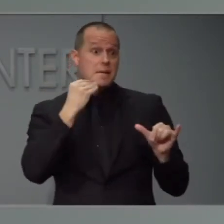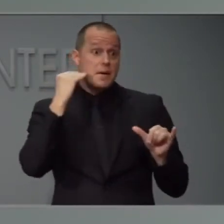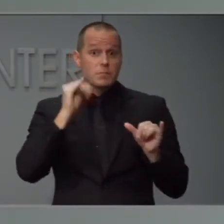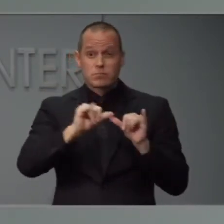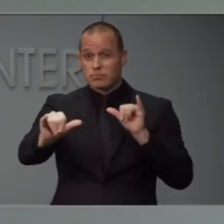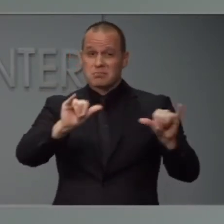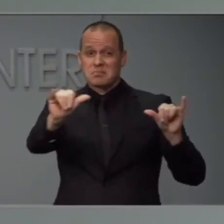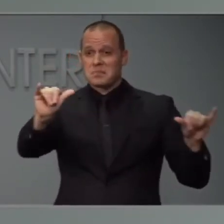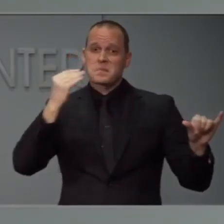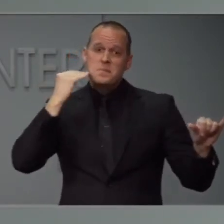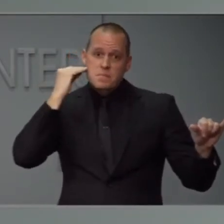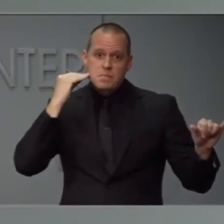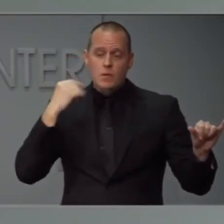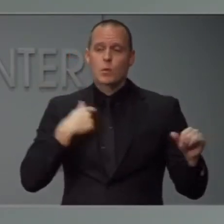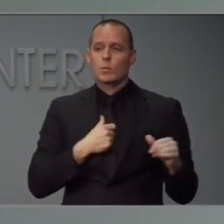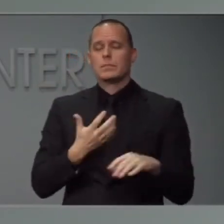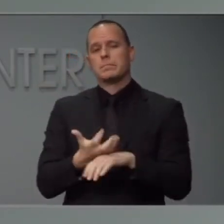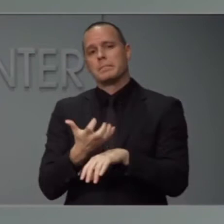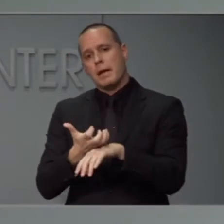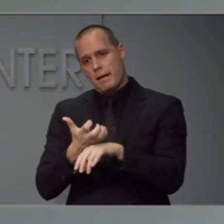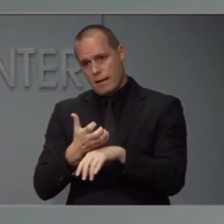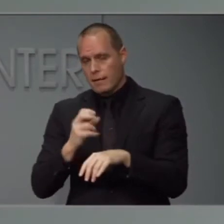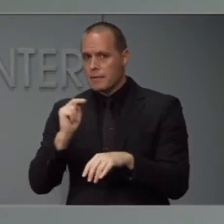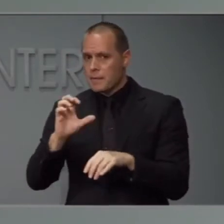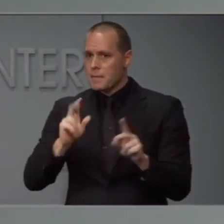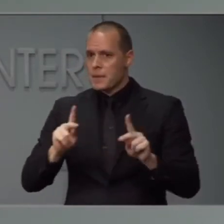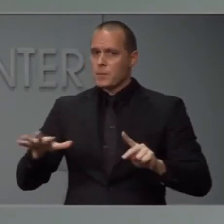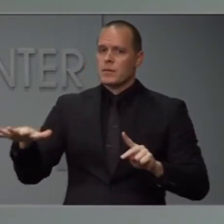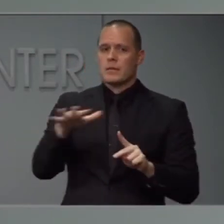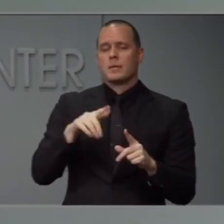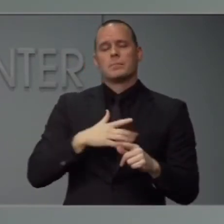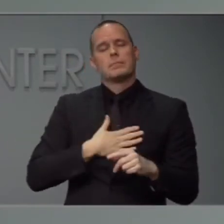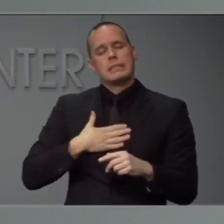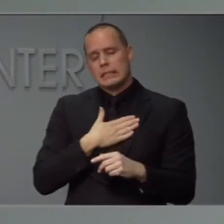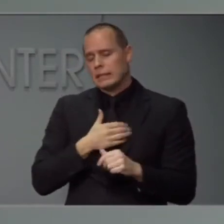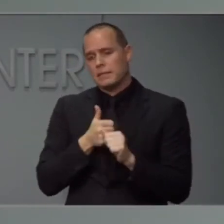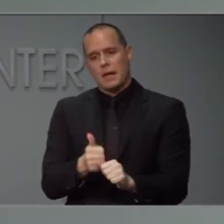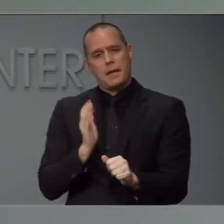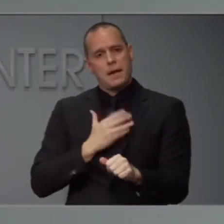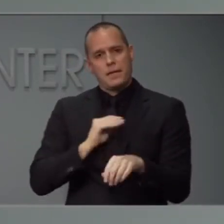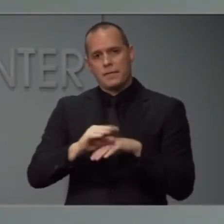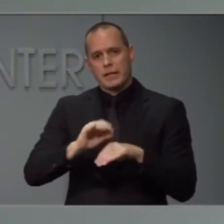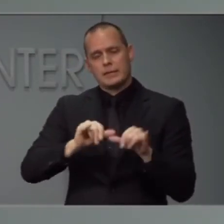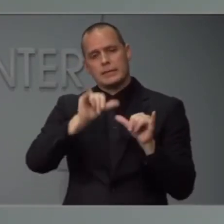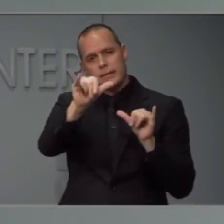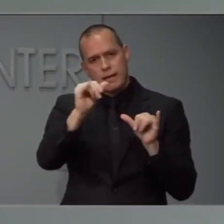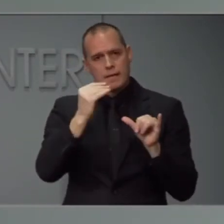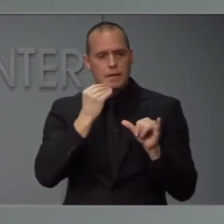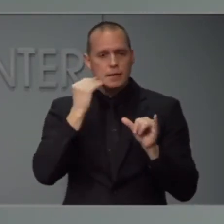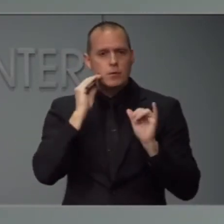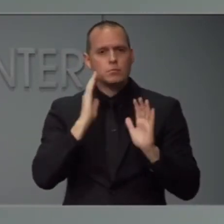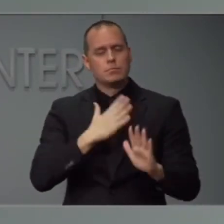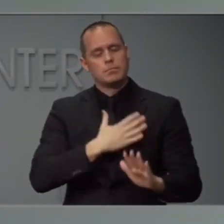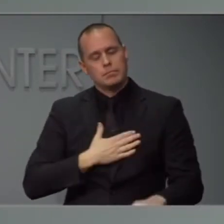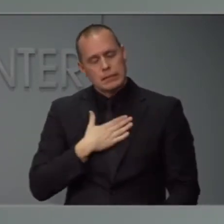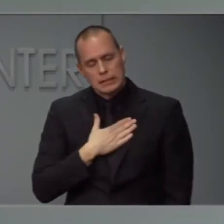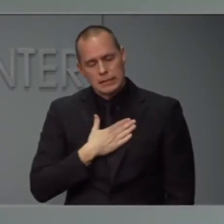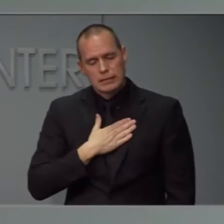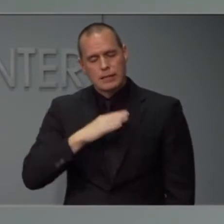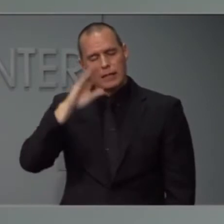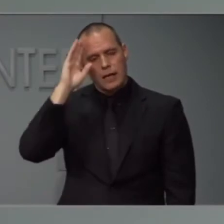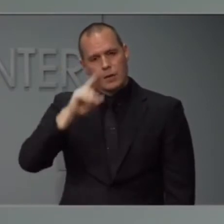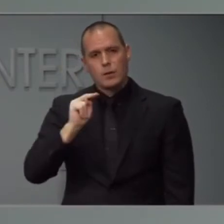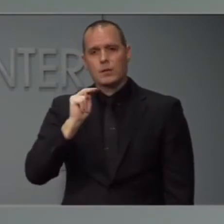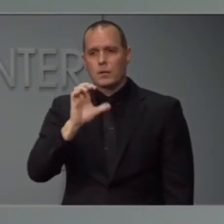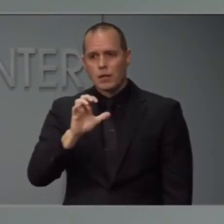we are imploring North Carolinians to please heed our advice to stay home. I know that the North Carolinians